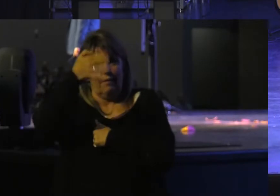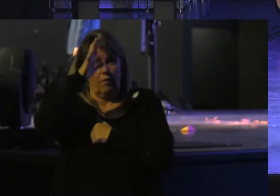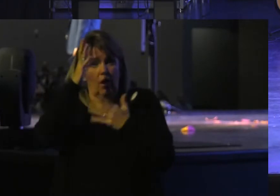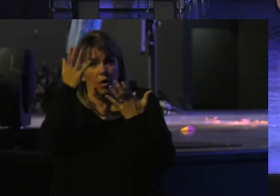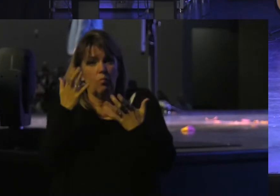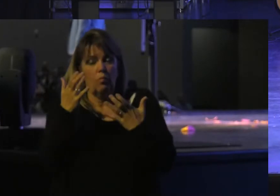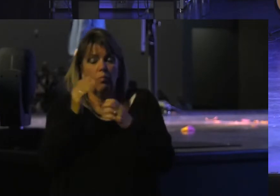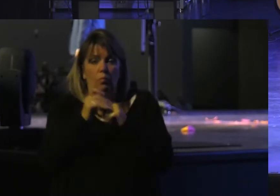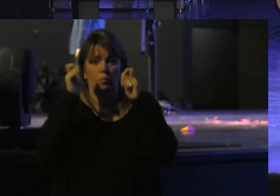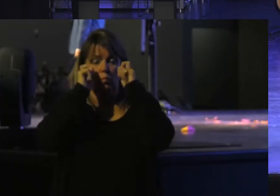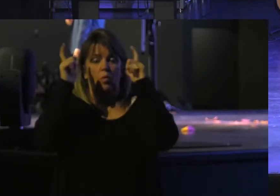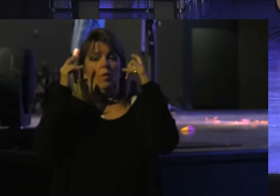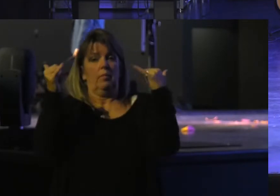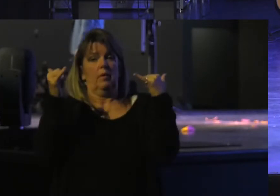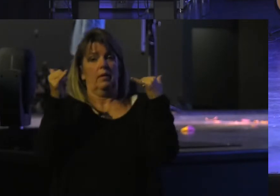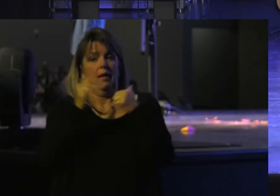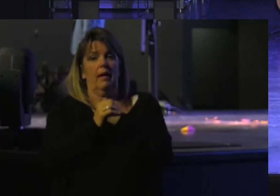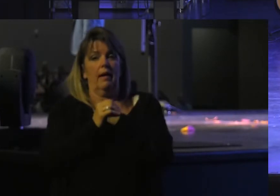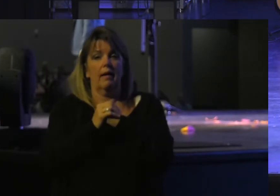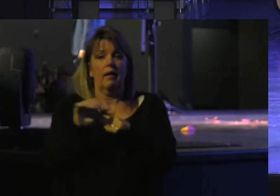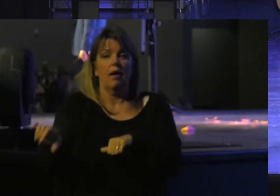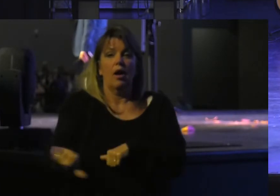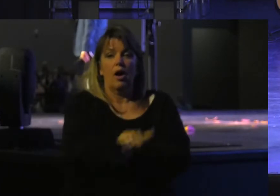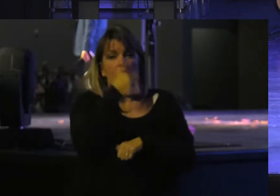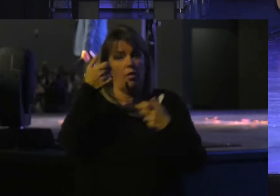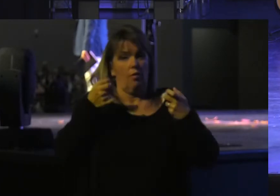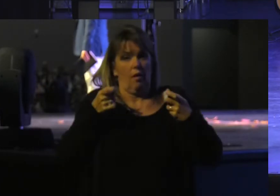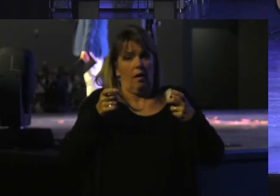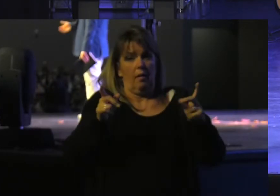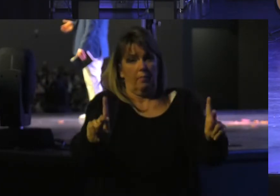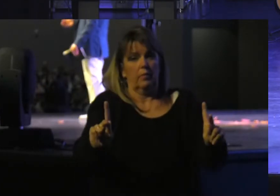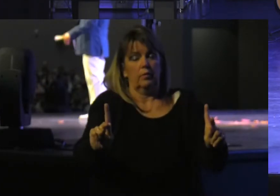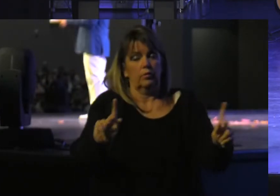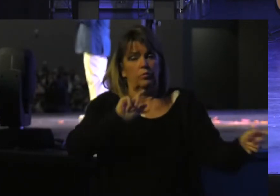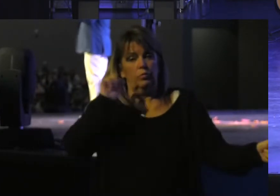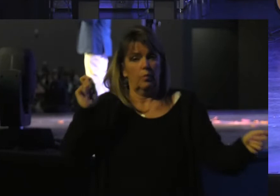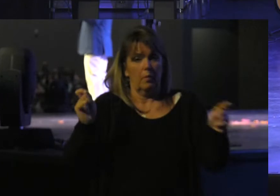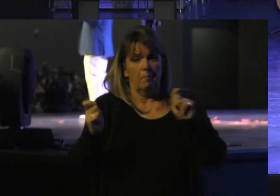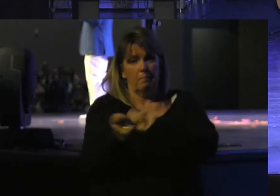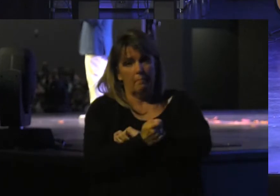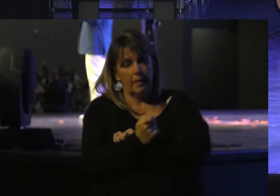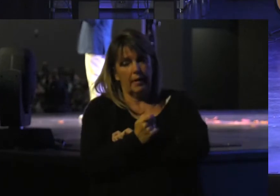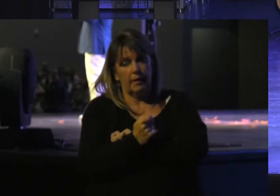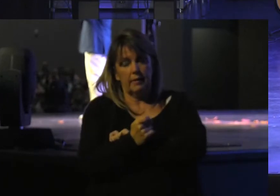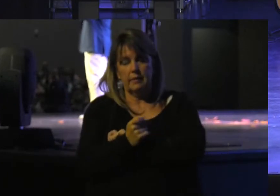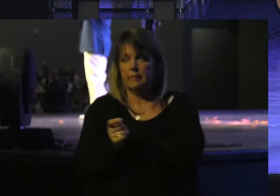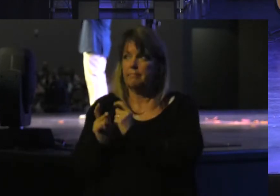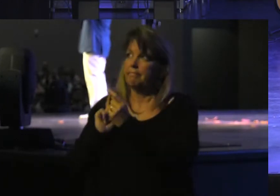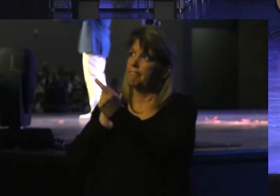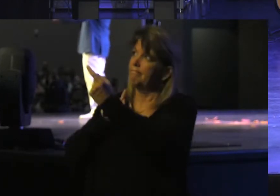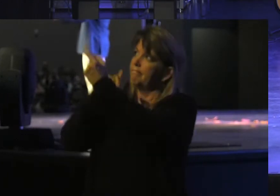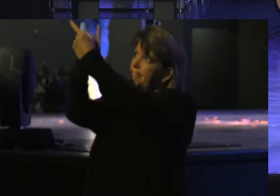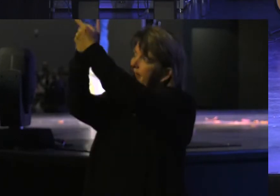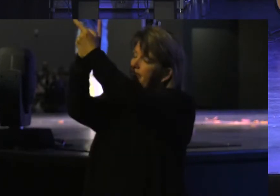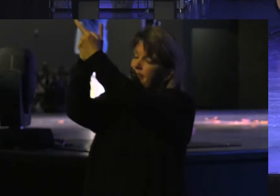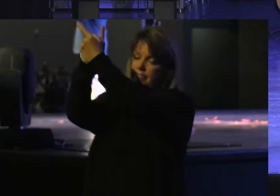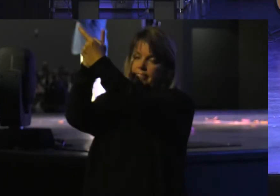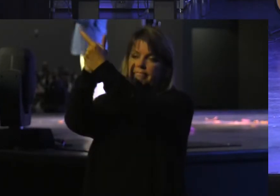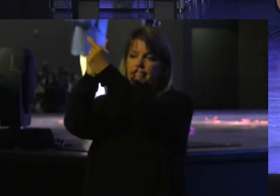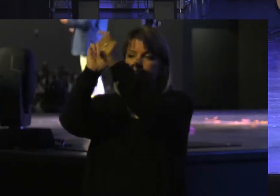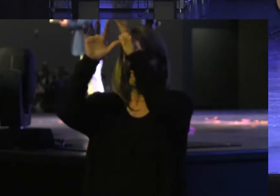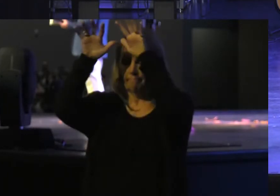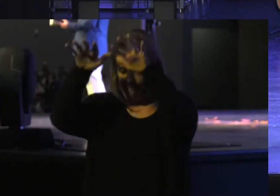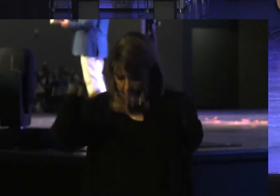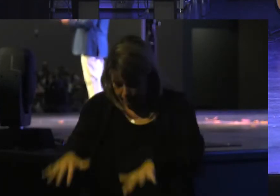Woke you up Today It was yet Another opportunity To repent And to come To him And to fall On your face